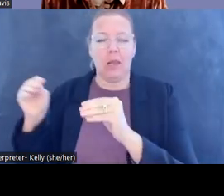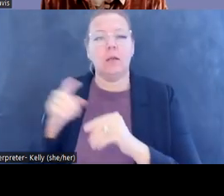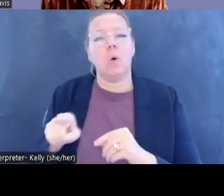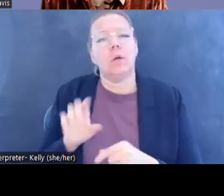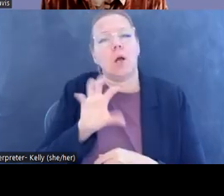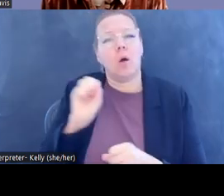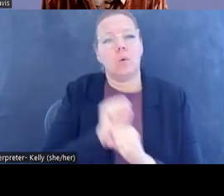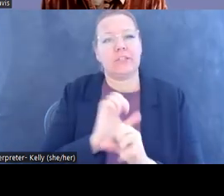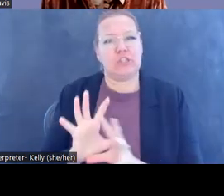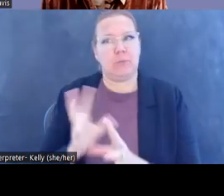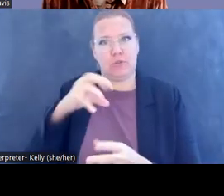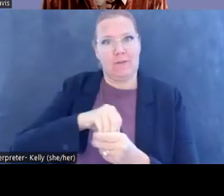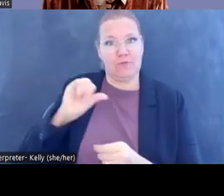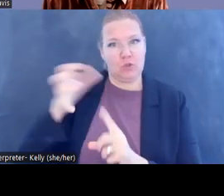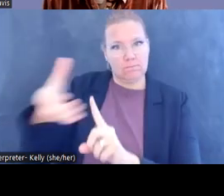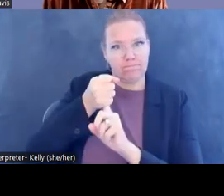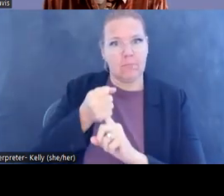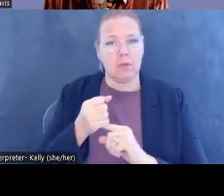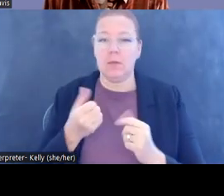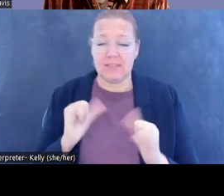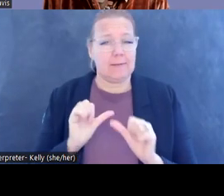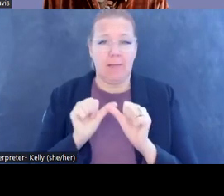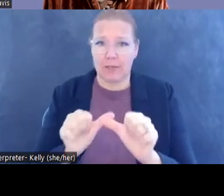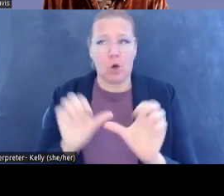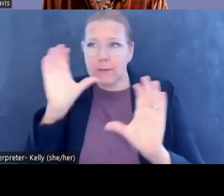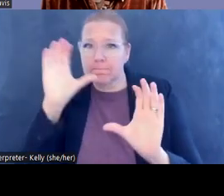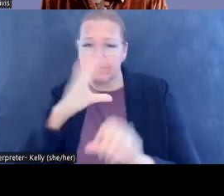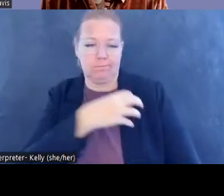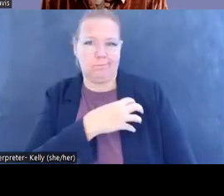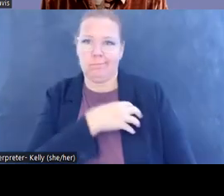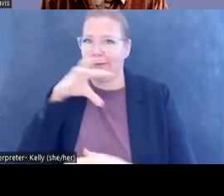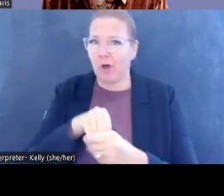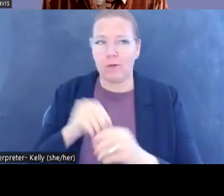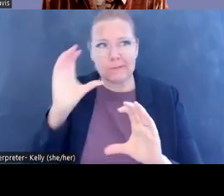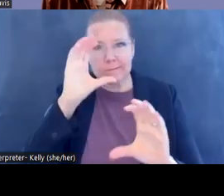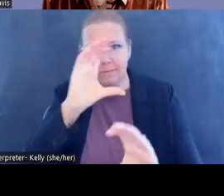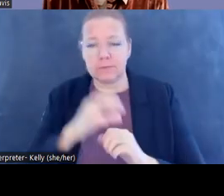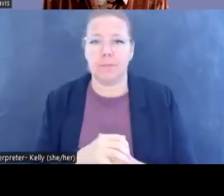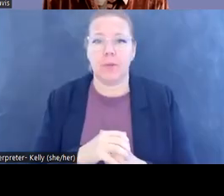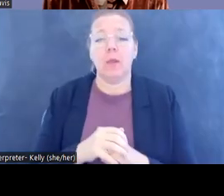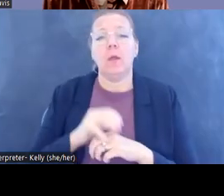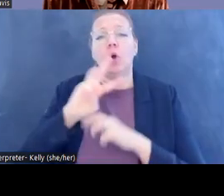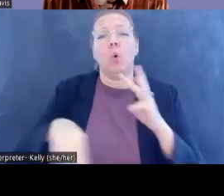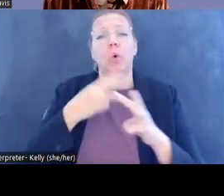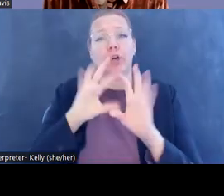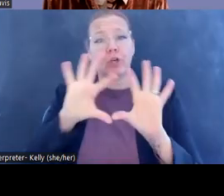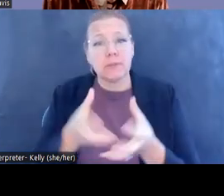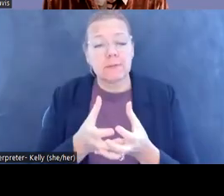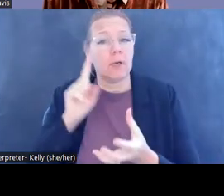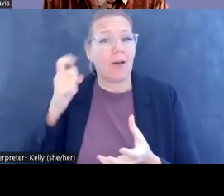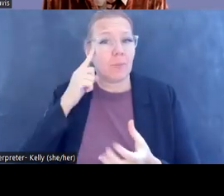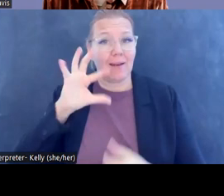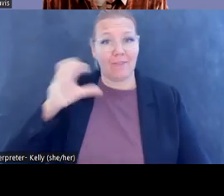-conspirators around the globe. of these are still ongoing. At the same time, the royal government of Cambodia was also spearheading an